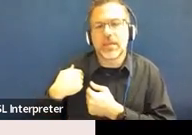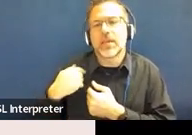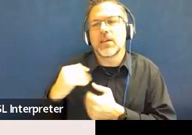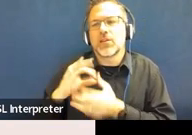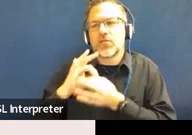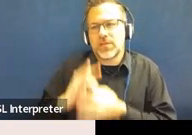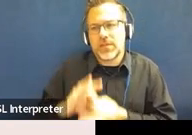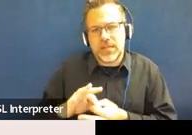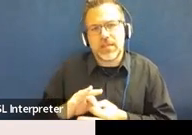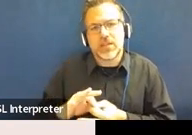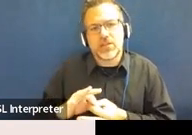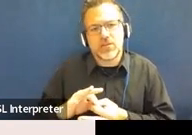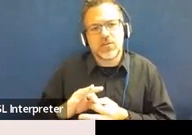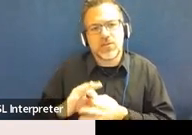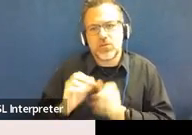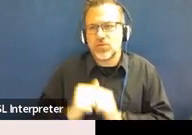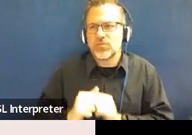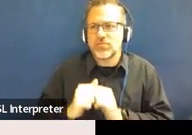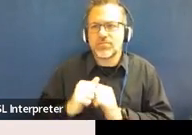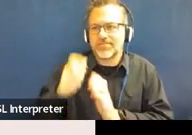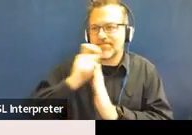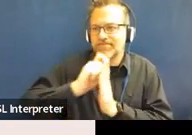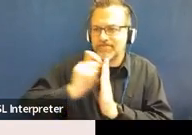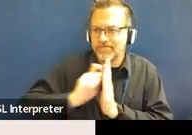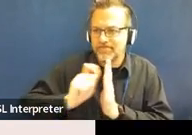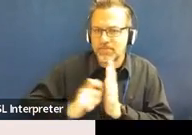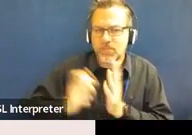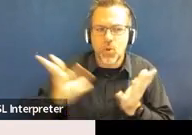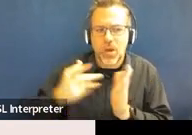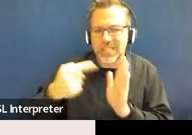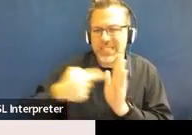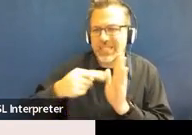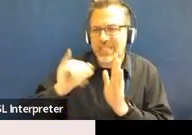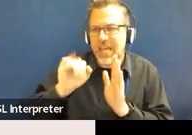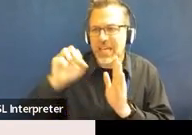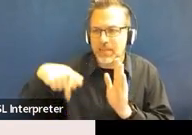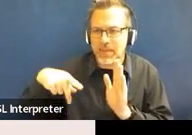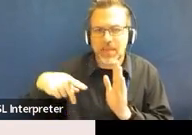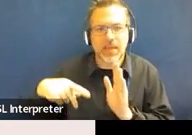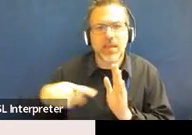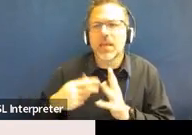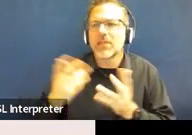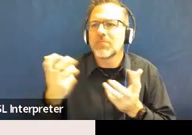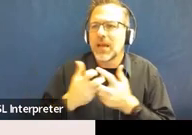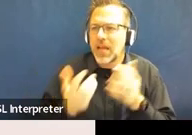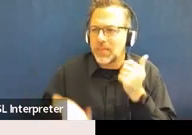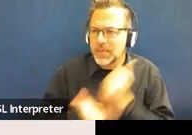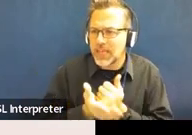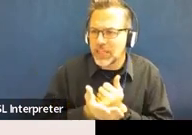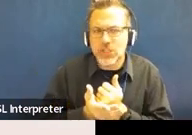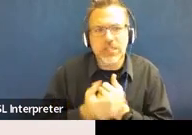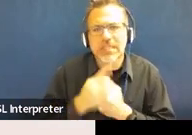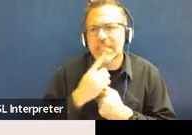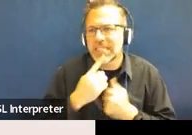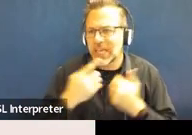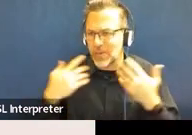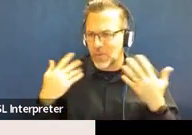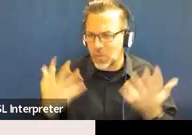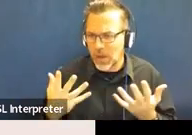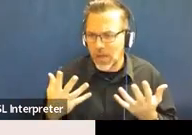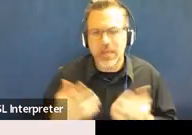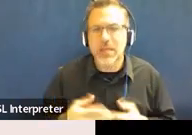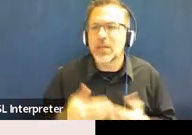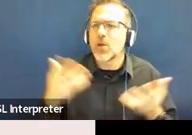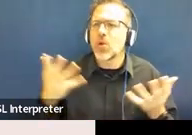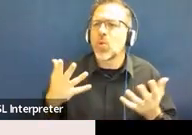the implementation of the IEP. What do the accommodations say? What, you know, what exactly do you need to do for the student